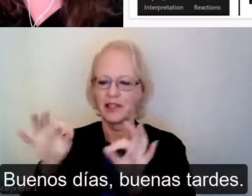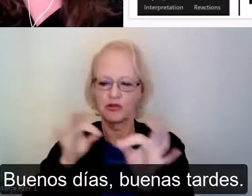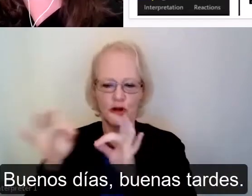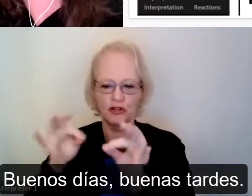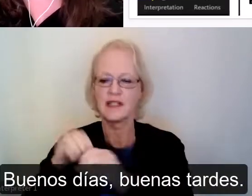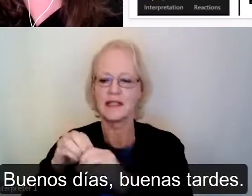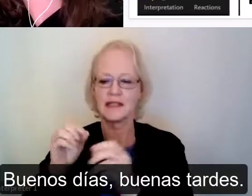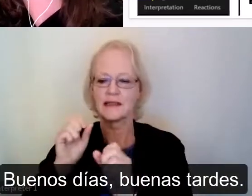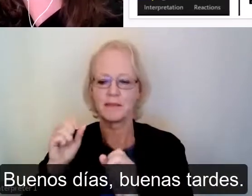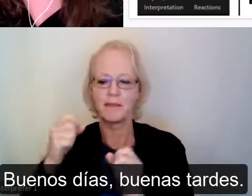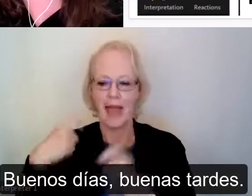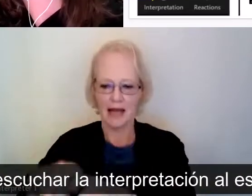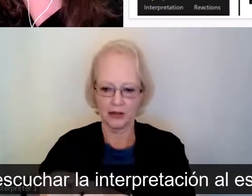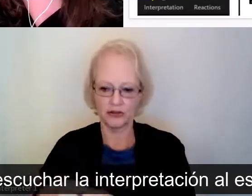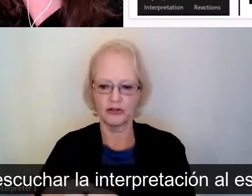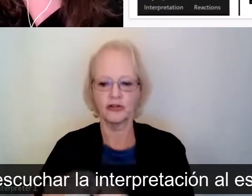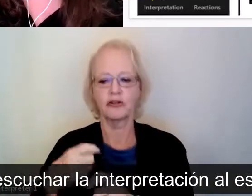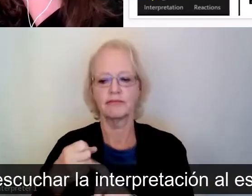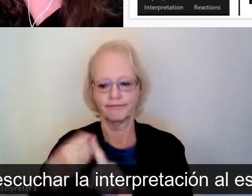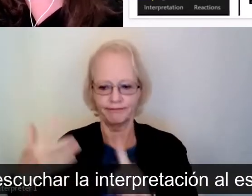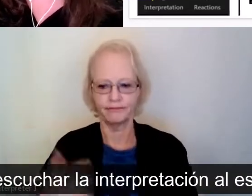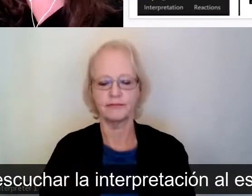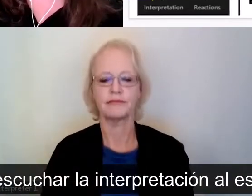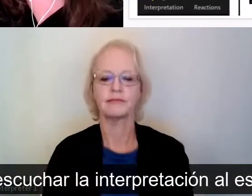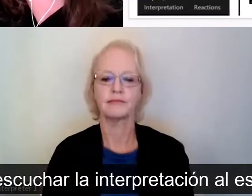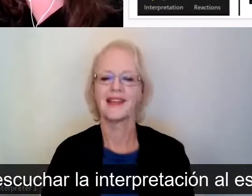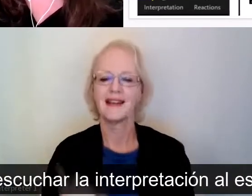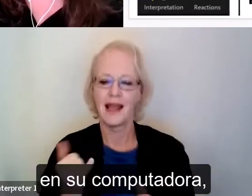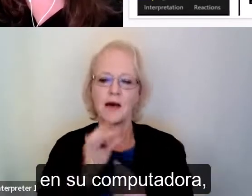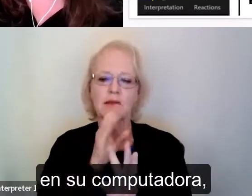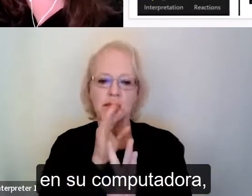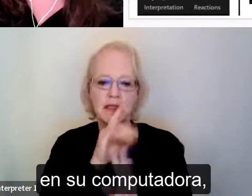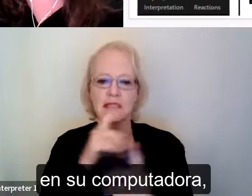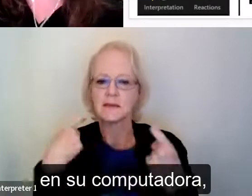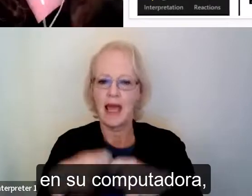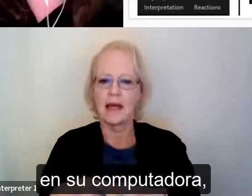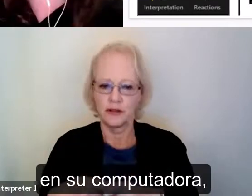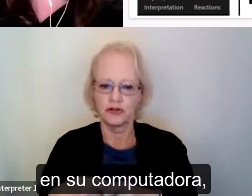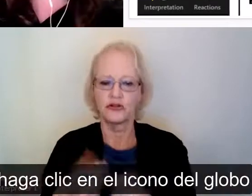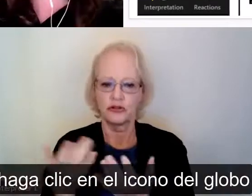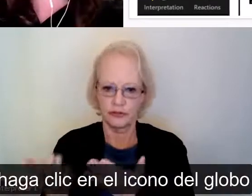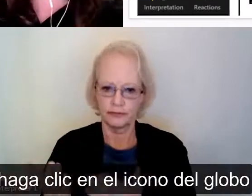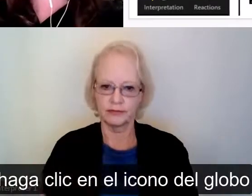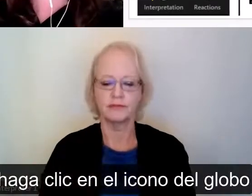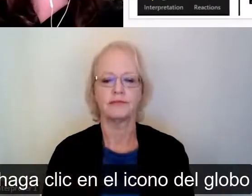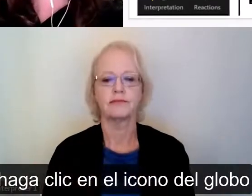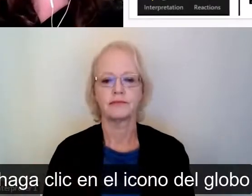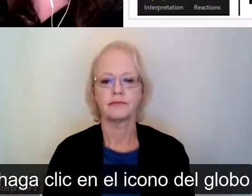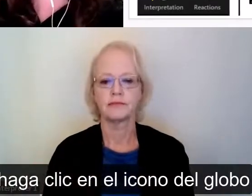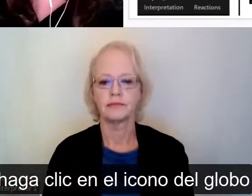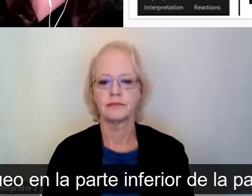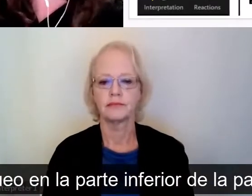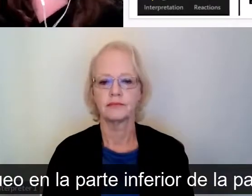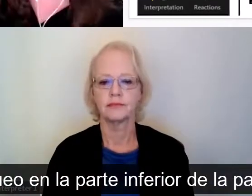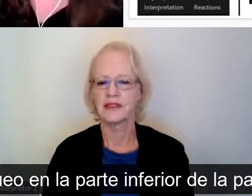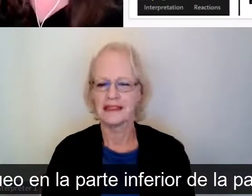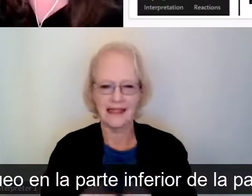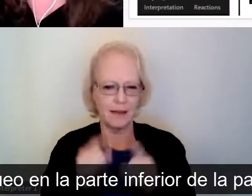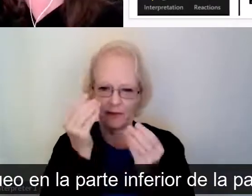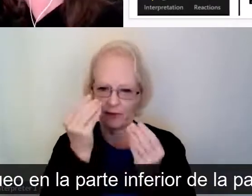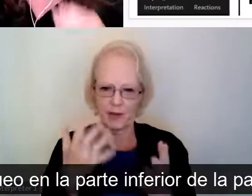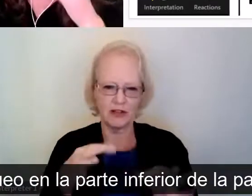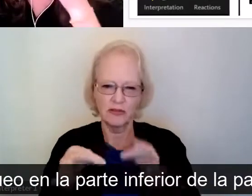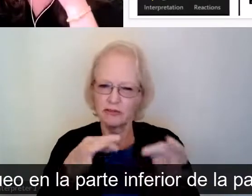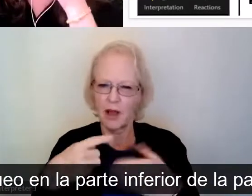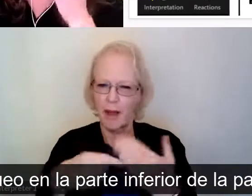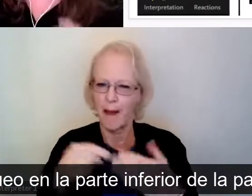Buenos días, buenas tardes. Para escuchar la interpretación al español en su computadora, haga clic en el icono del globo terráqueo en la